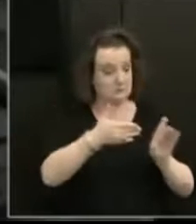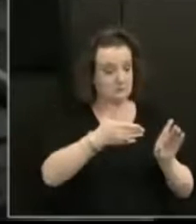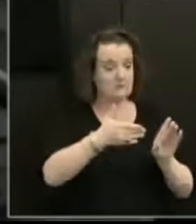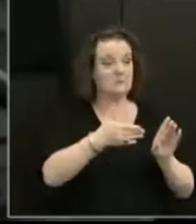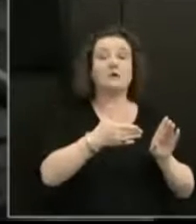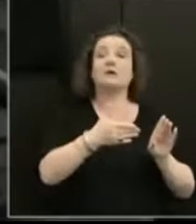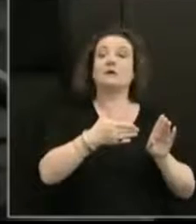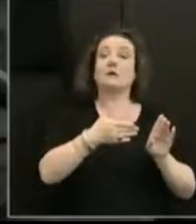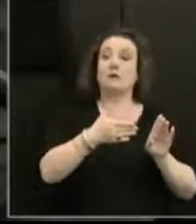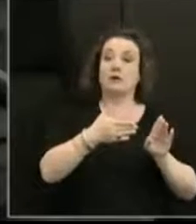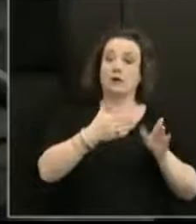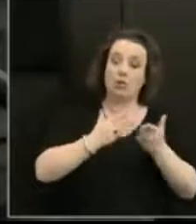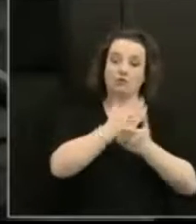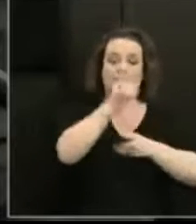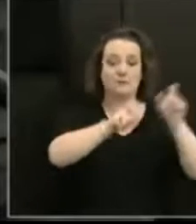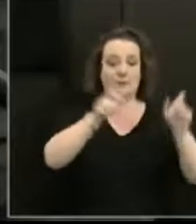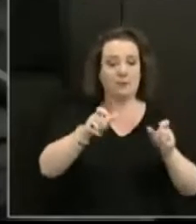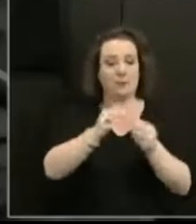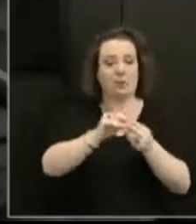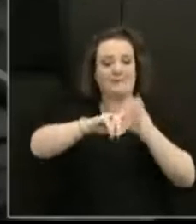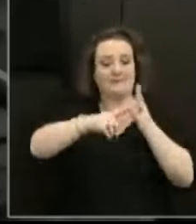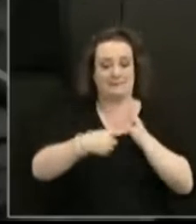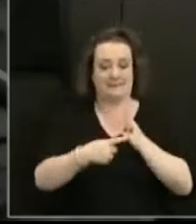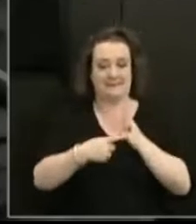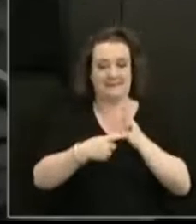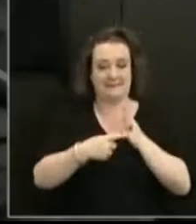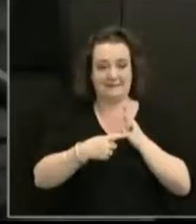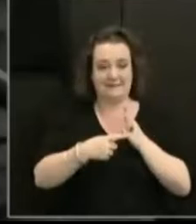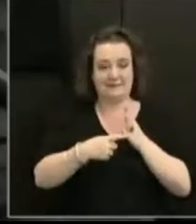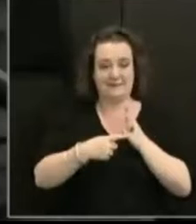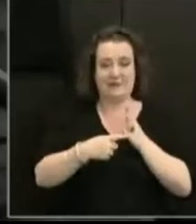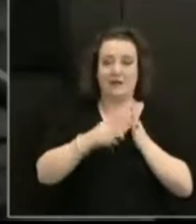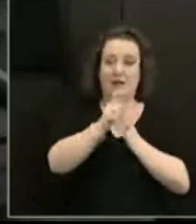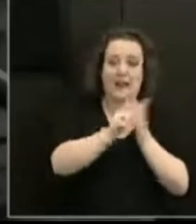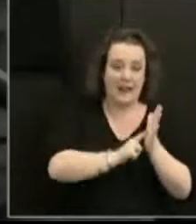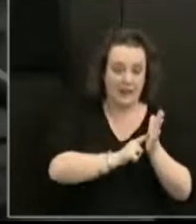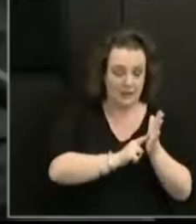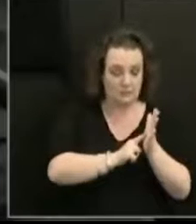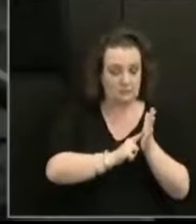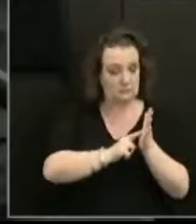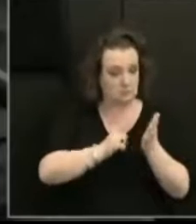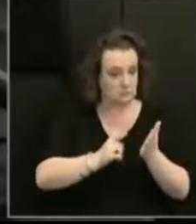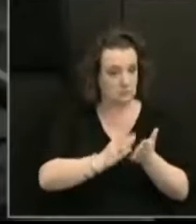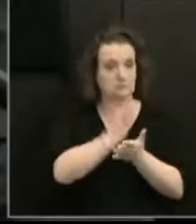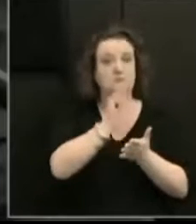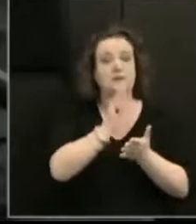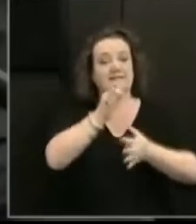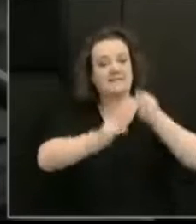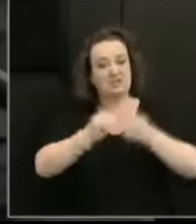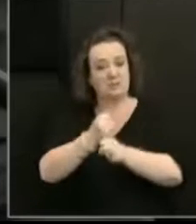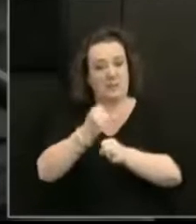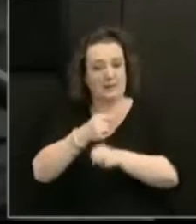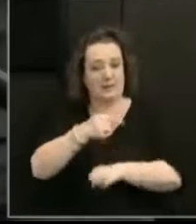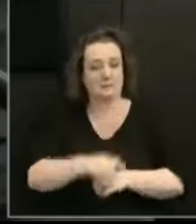the Committee on the Rights of Persons with Disabilities. With regard to legal agency and supported decision making.